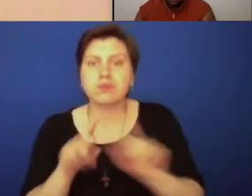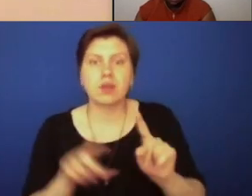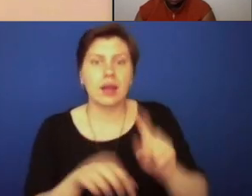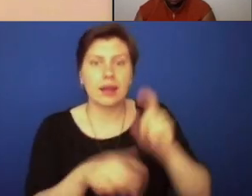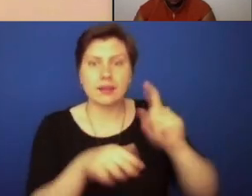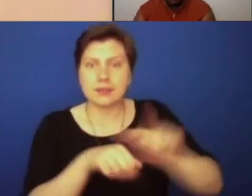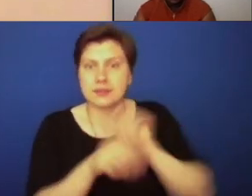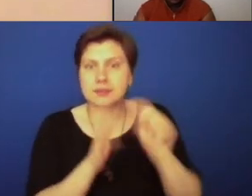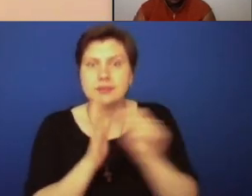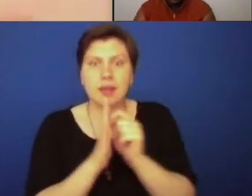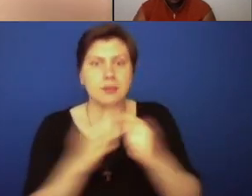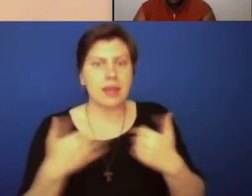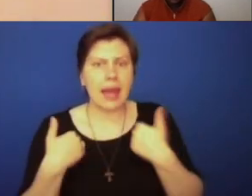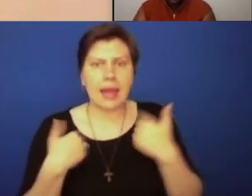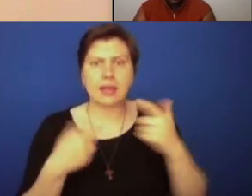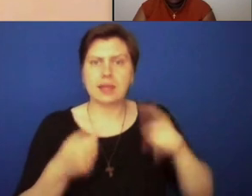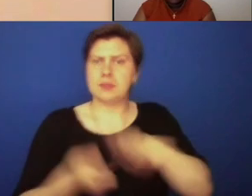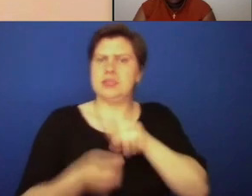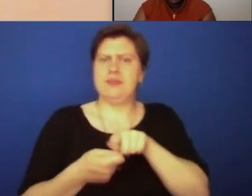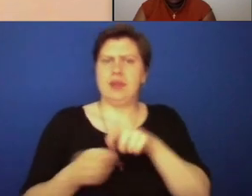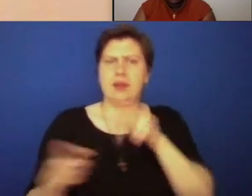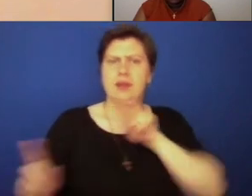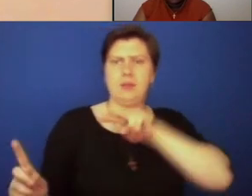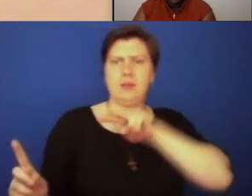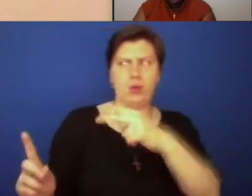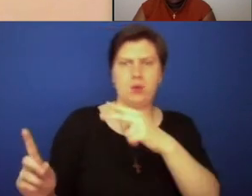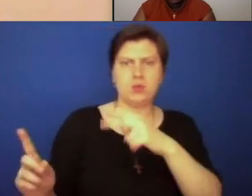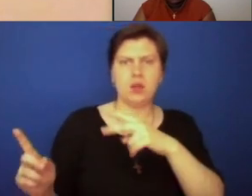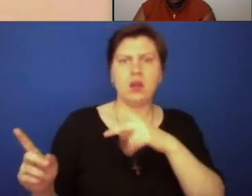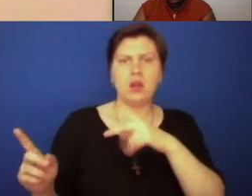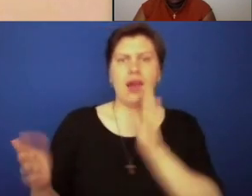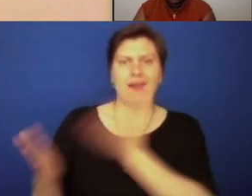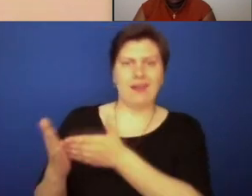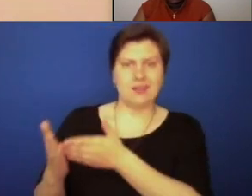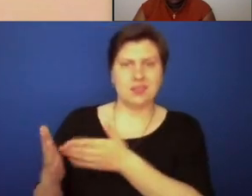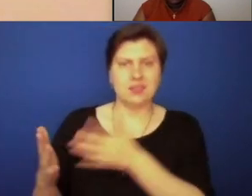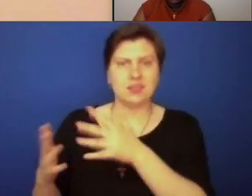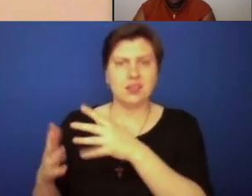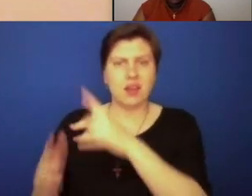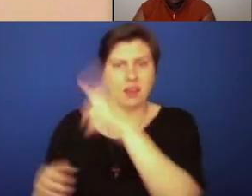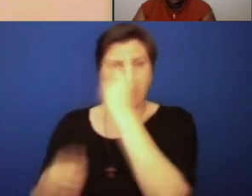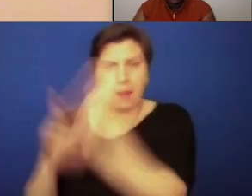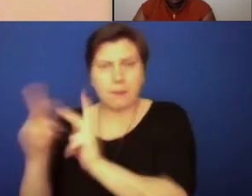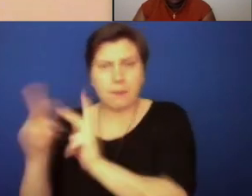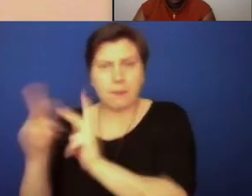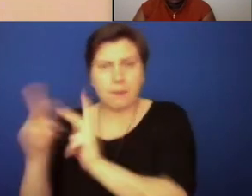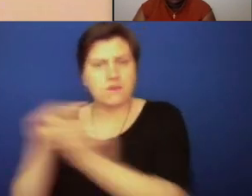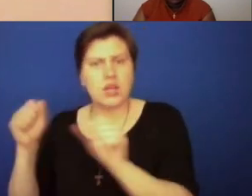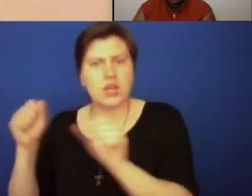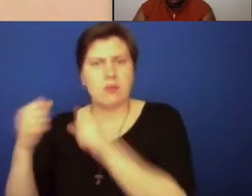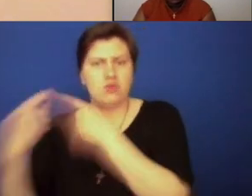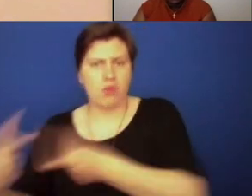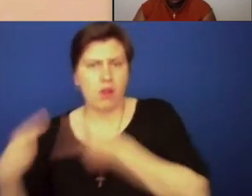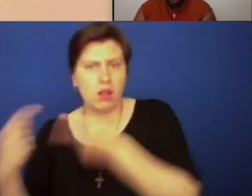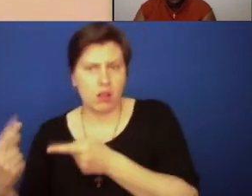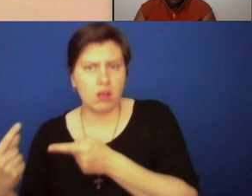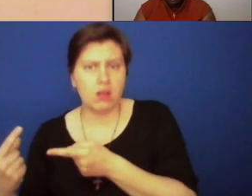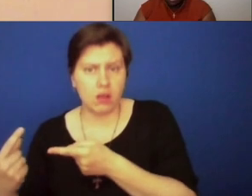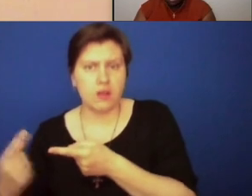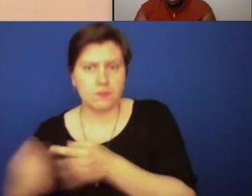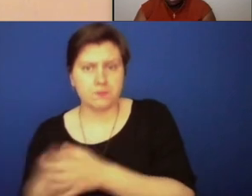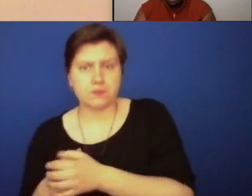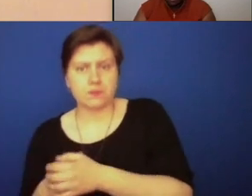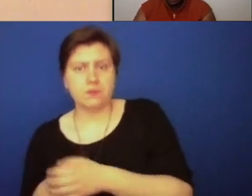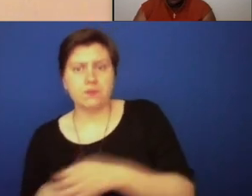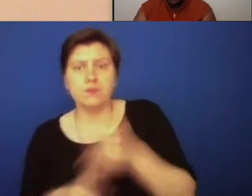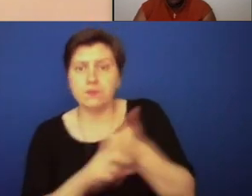had an adversarial position and posture towards the African American freedom struggle. During the Civil Rights Movement, the bishops were the last to endorse